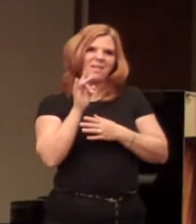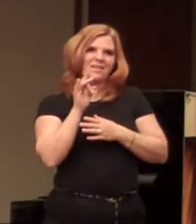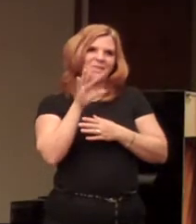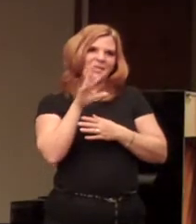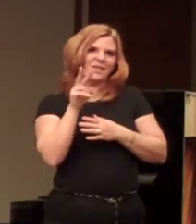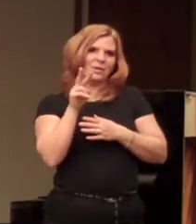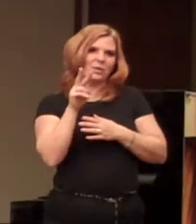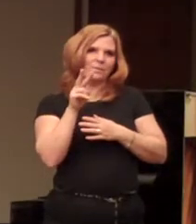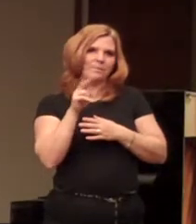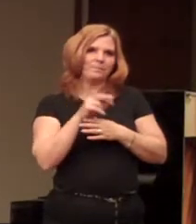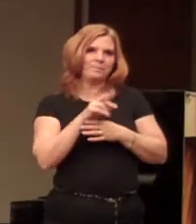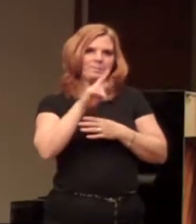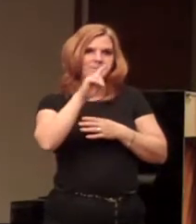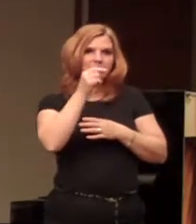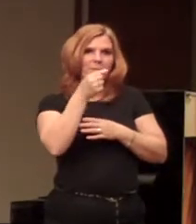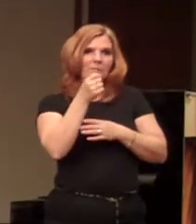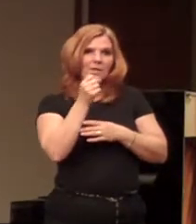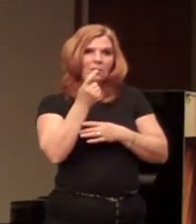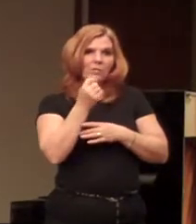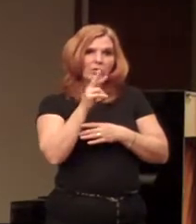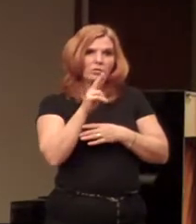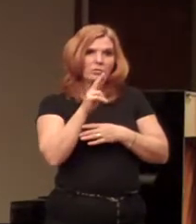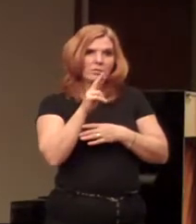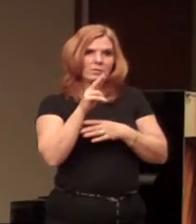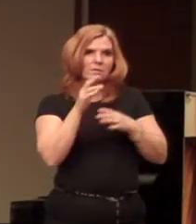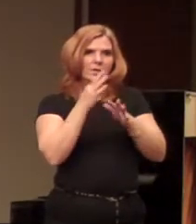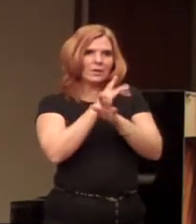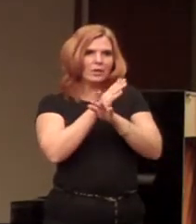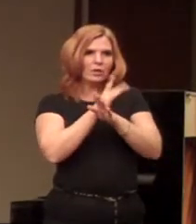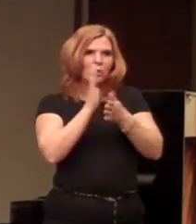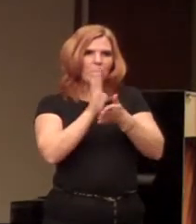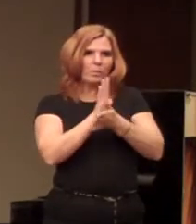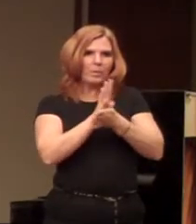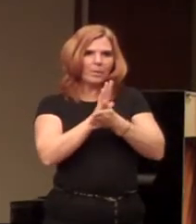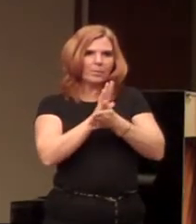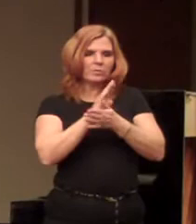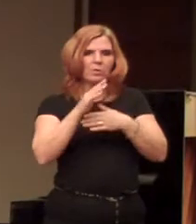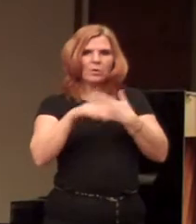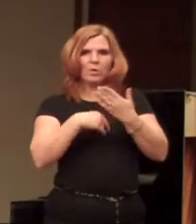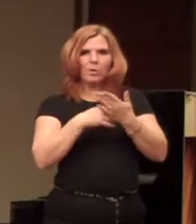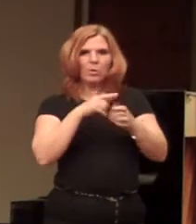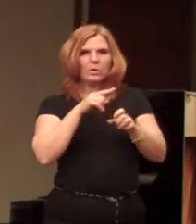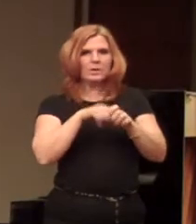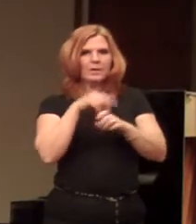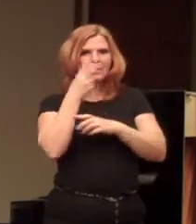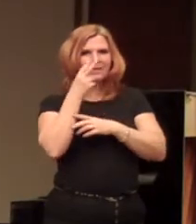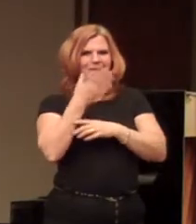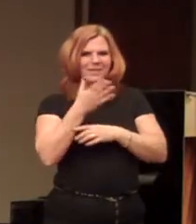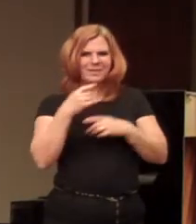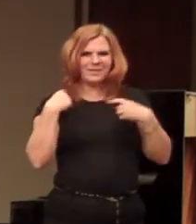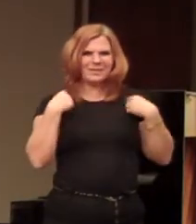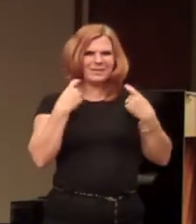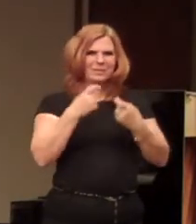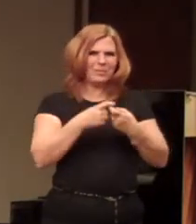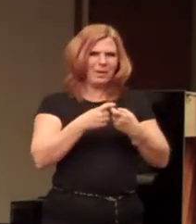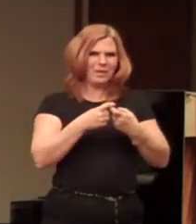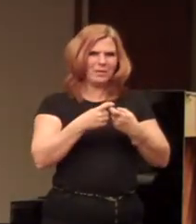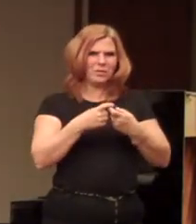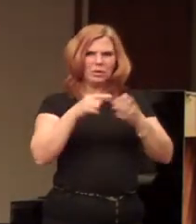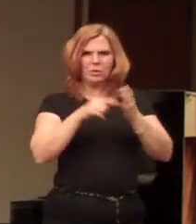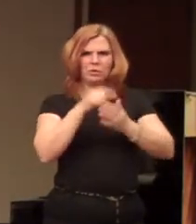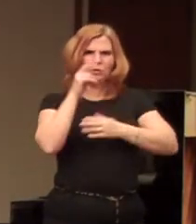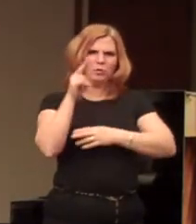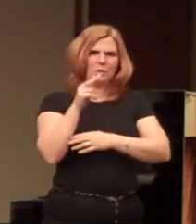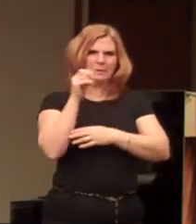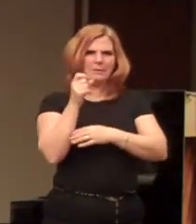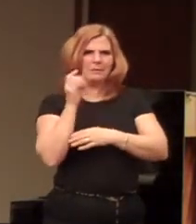The Register. German papers. You know, all the time I see about all these things in Spanish and everybody gets upset. This is the United